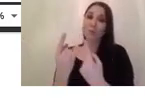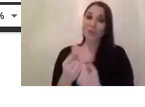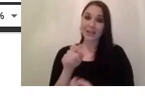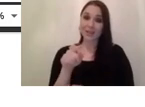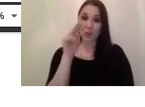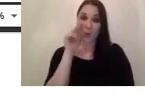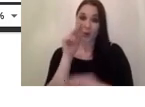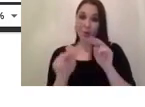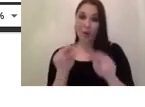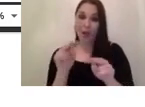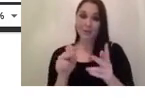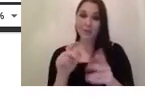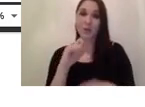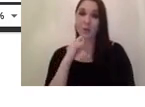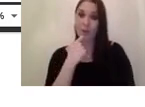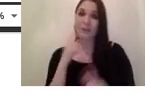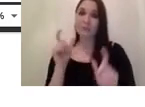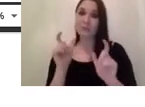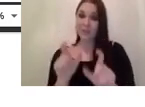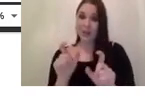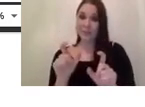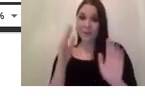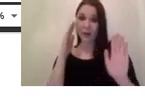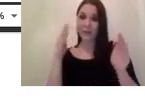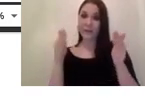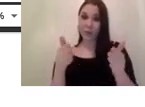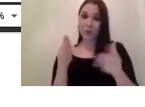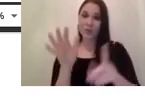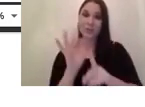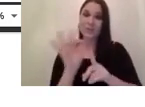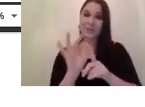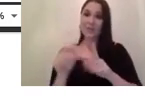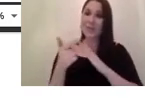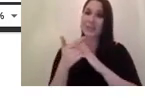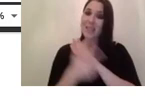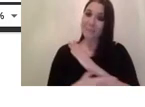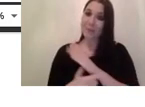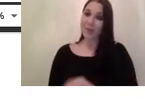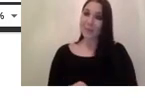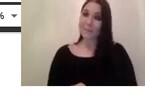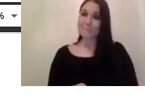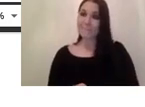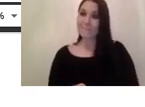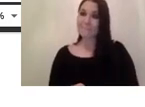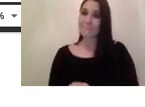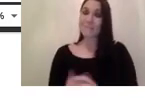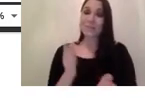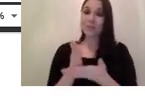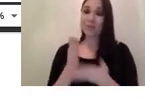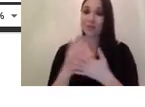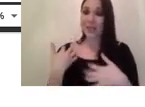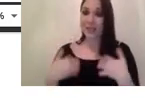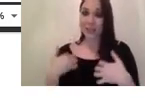will stay in focus at least for us for a specific depth and this is really really interesting uh because